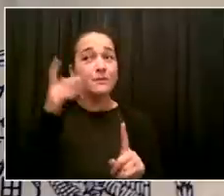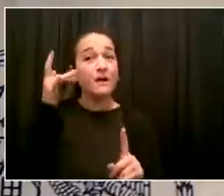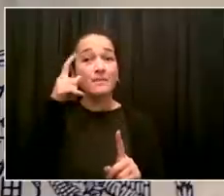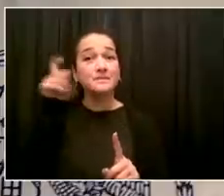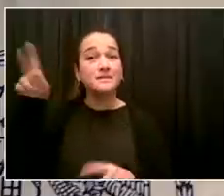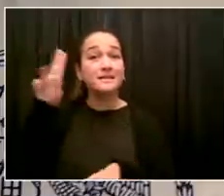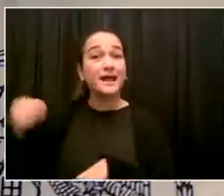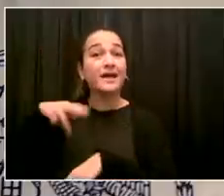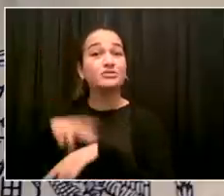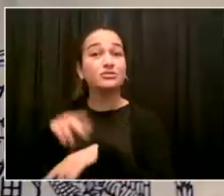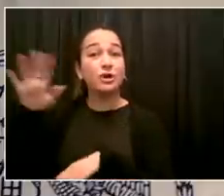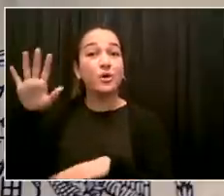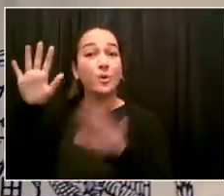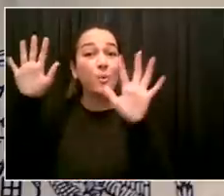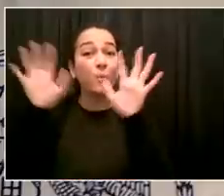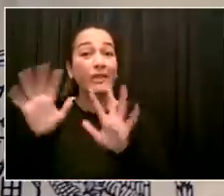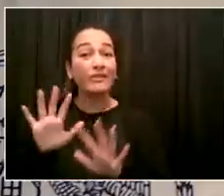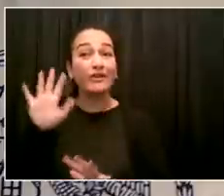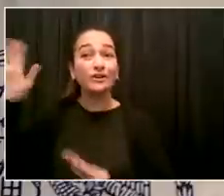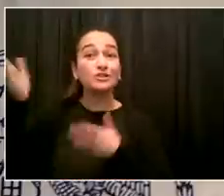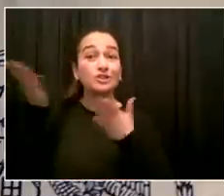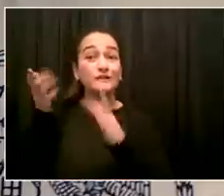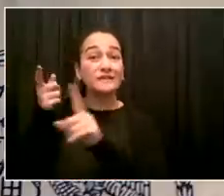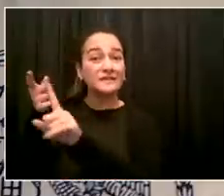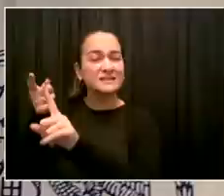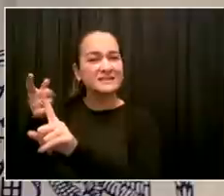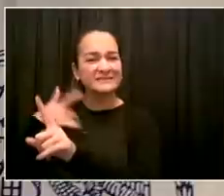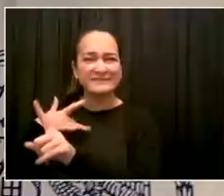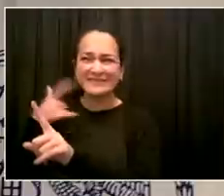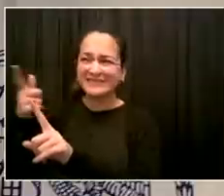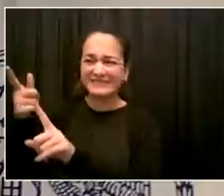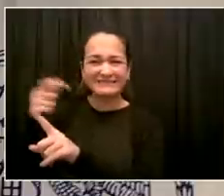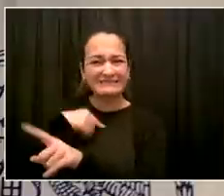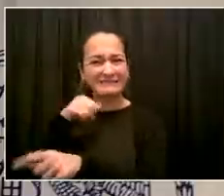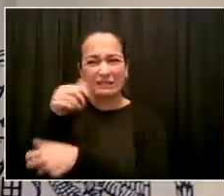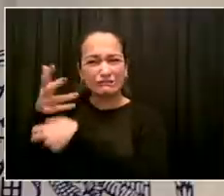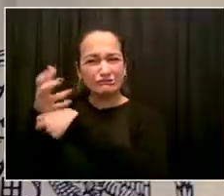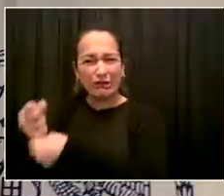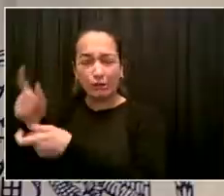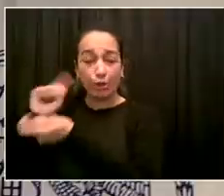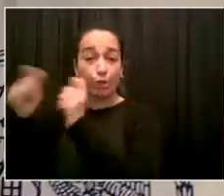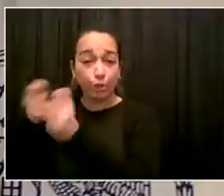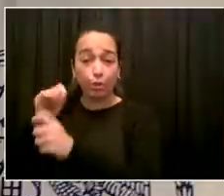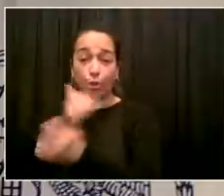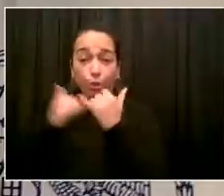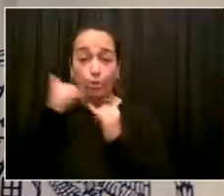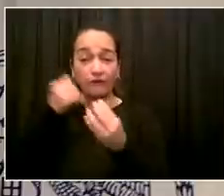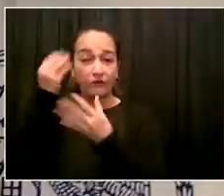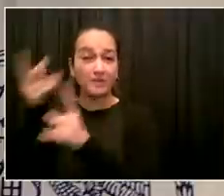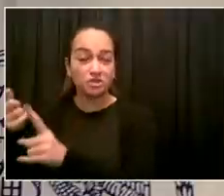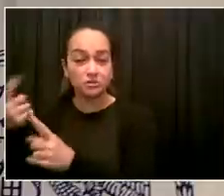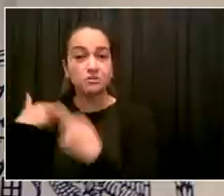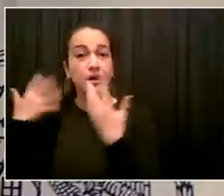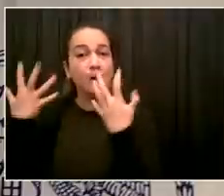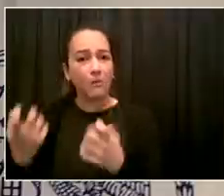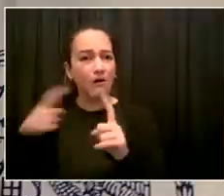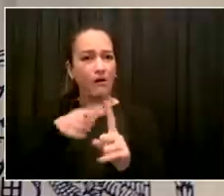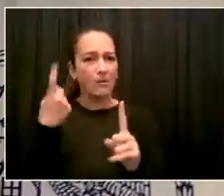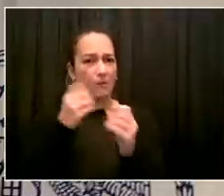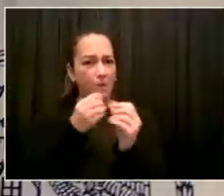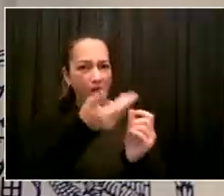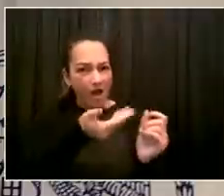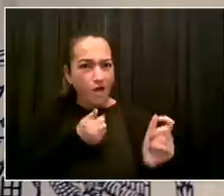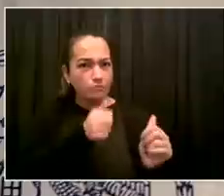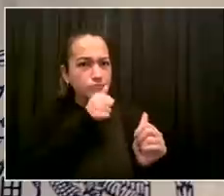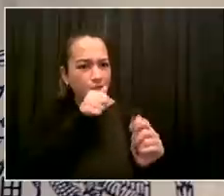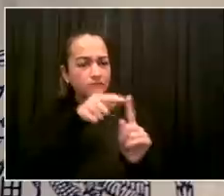of how the city balances reports from National Weather Service and from the private forecaster? How will those different reports